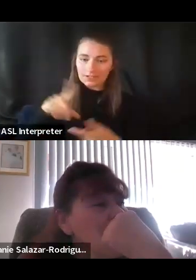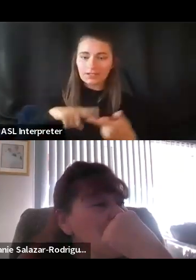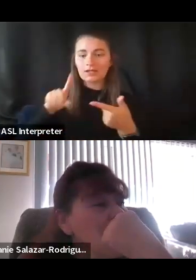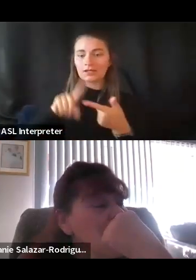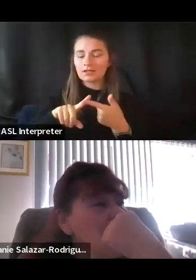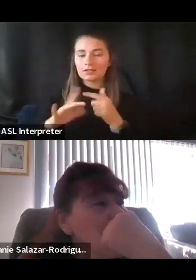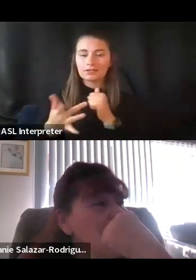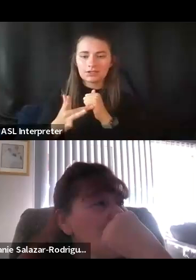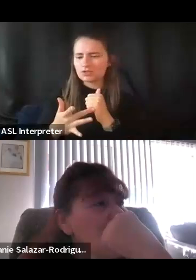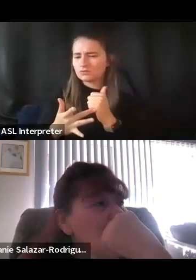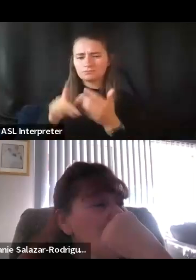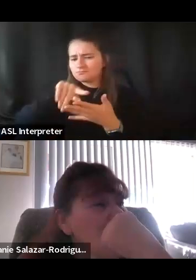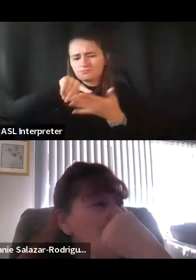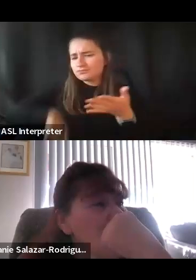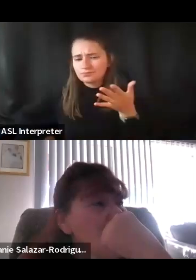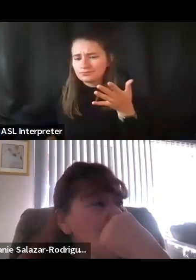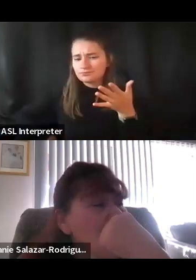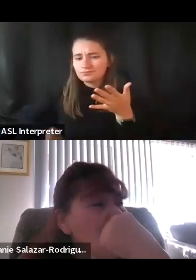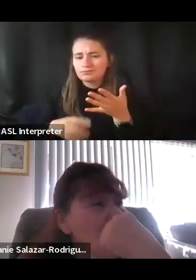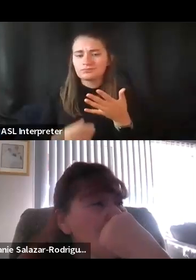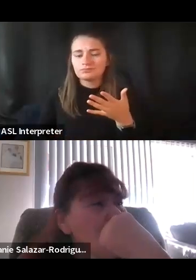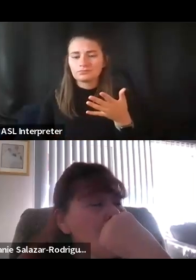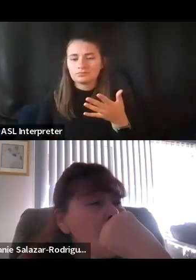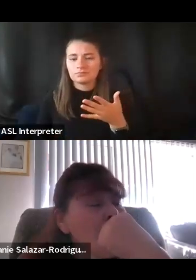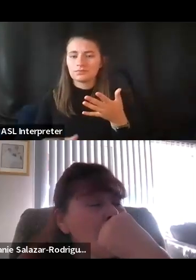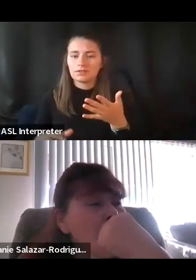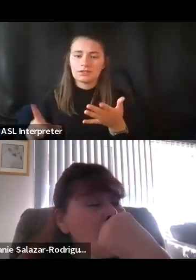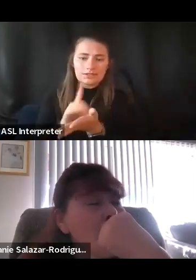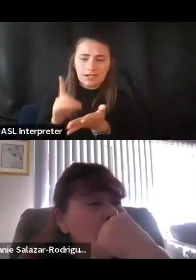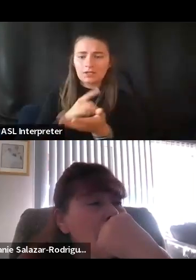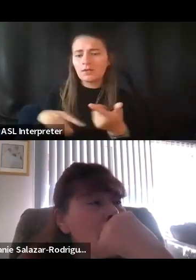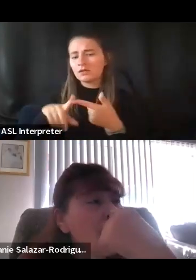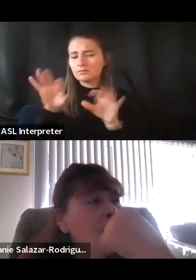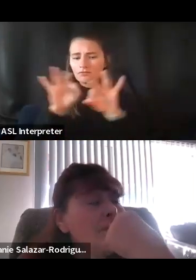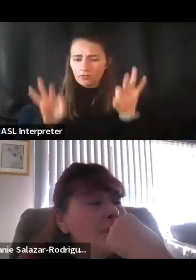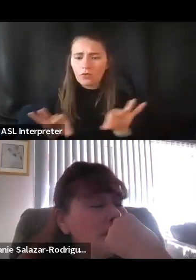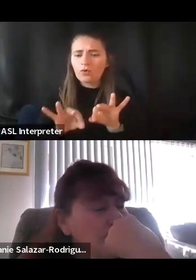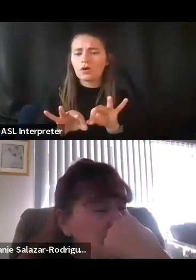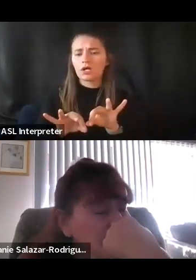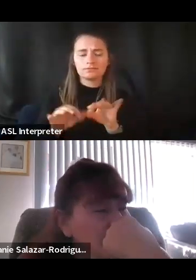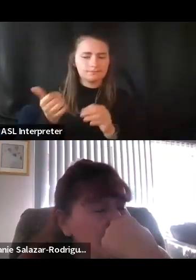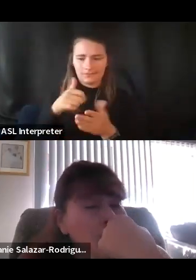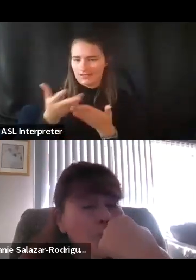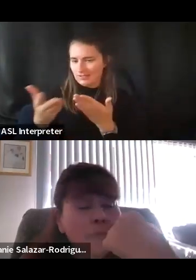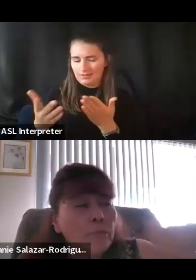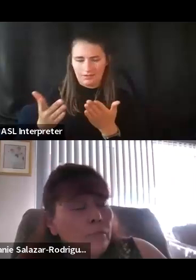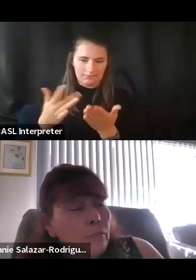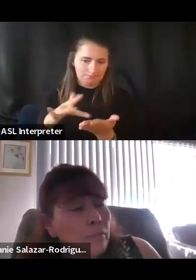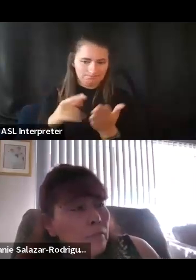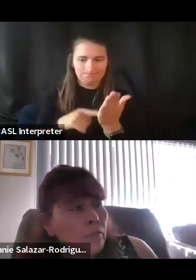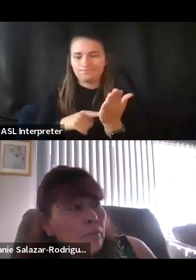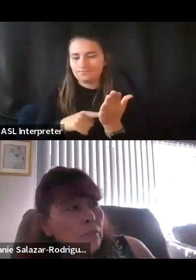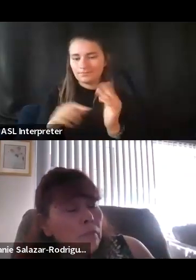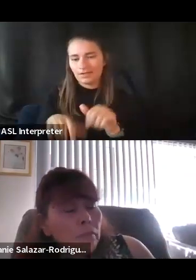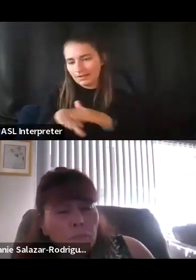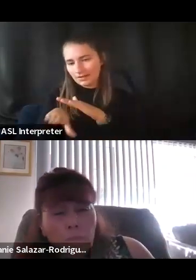digital, any kind of digital content, documents, forms, those sort of things. So all this